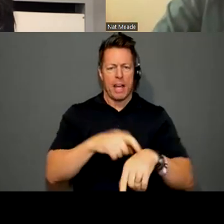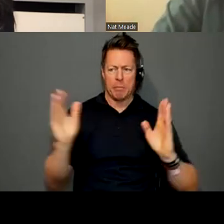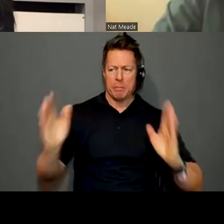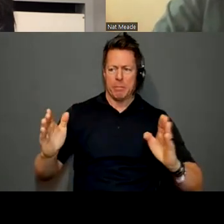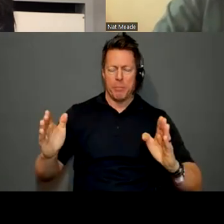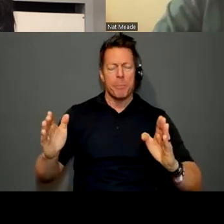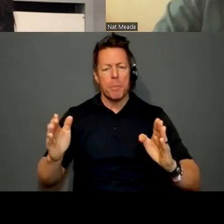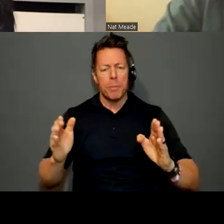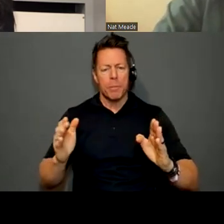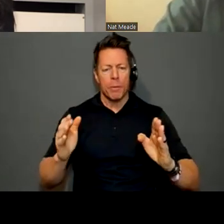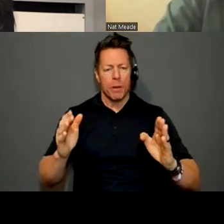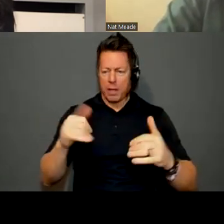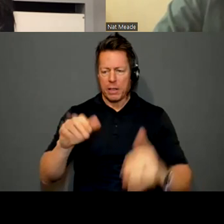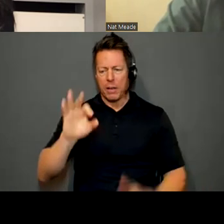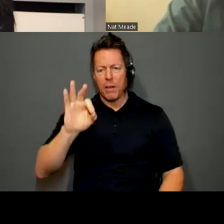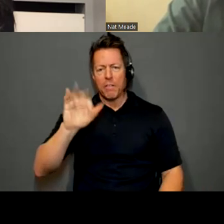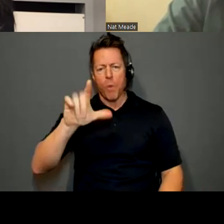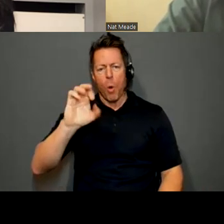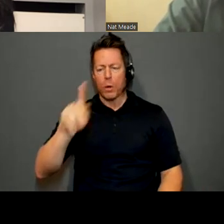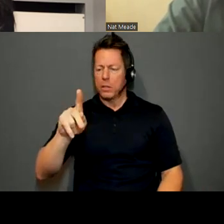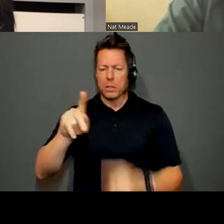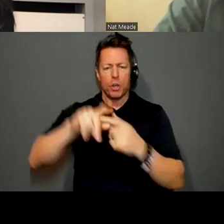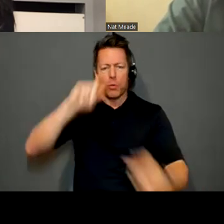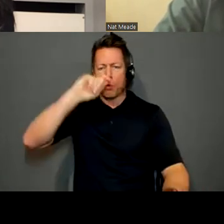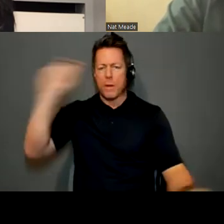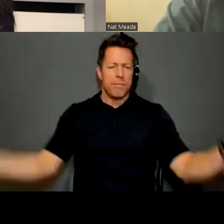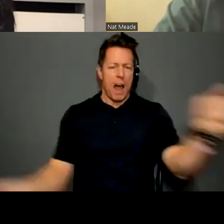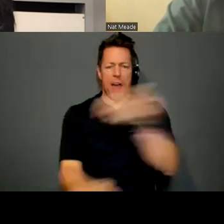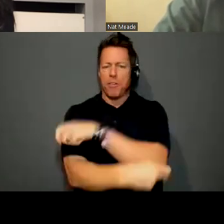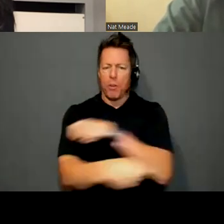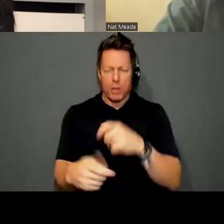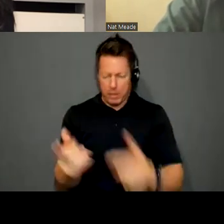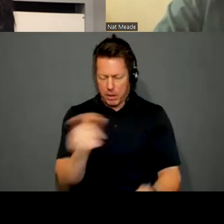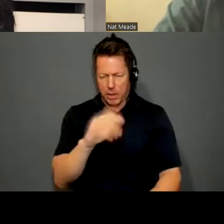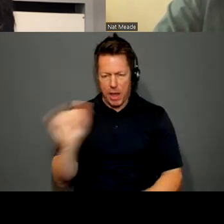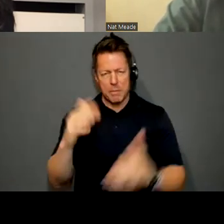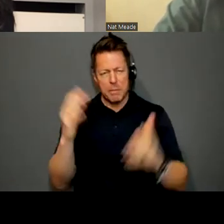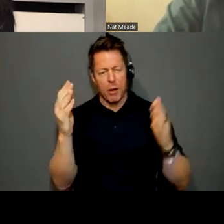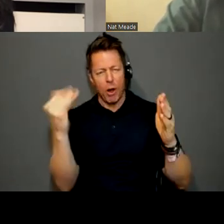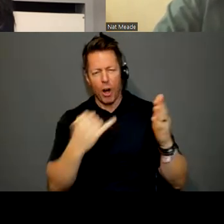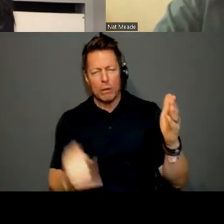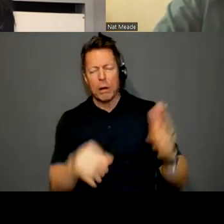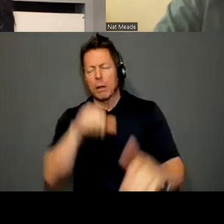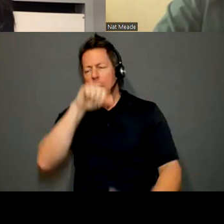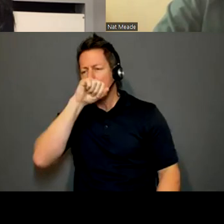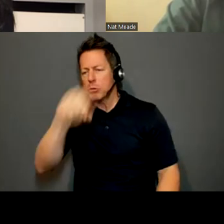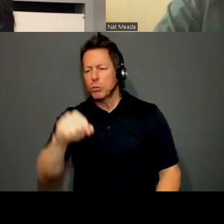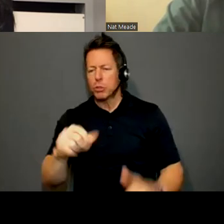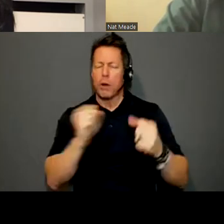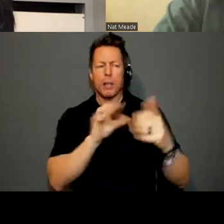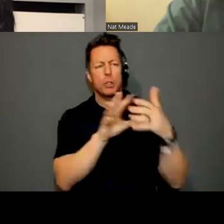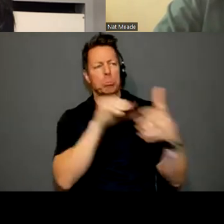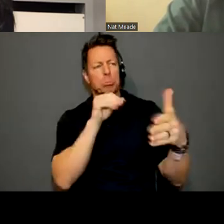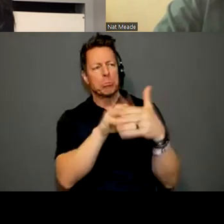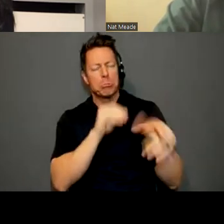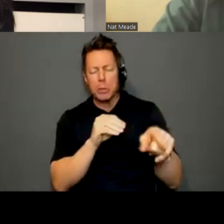it was like a folk revival and lots of folk heroes around that time. And I kind of grew up loving that painting and kind of emulating it. So I think a lot